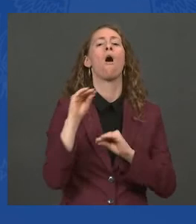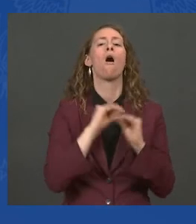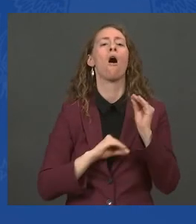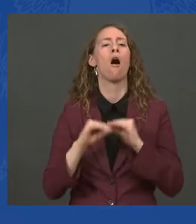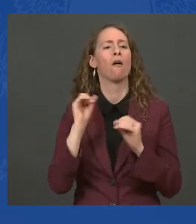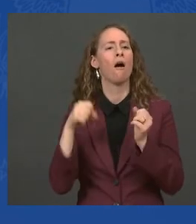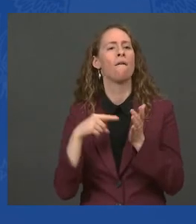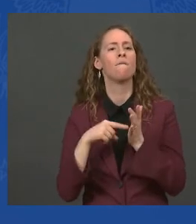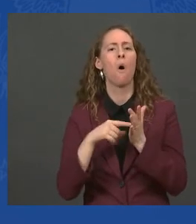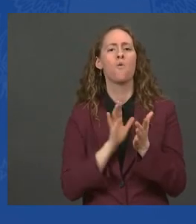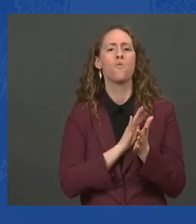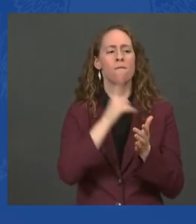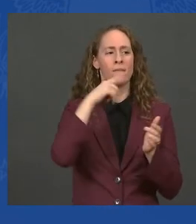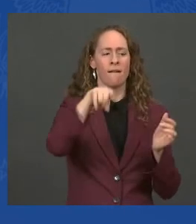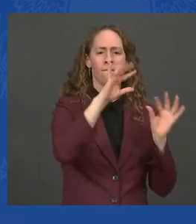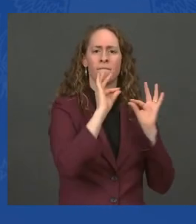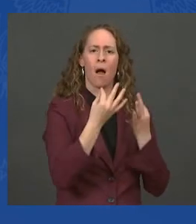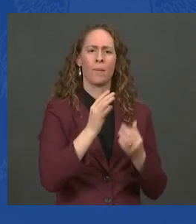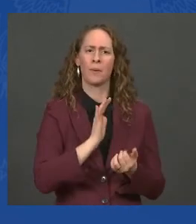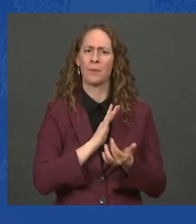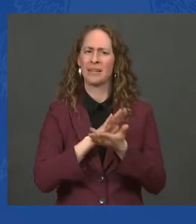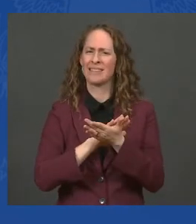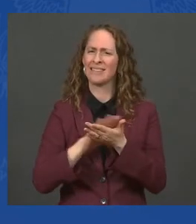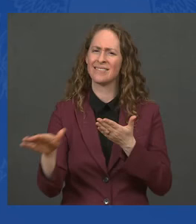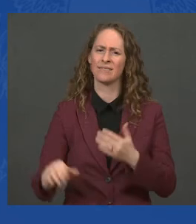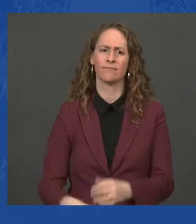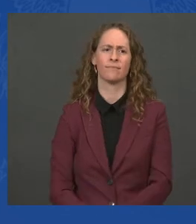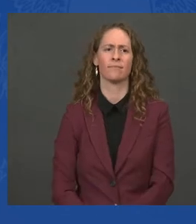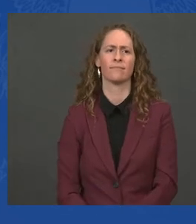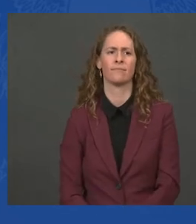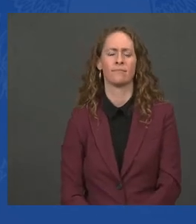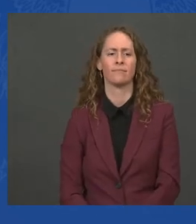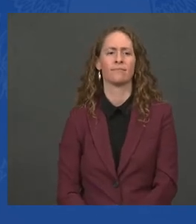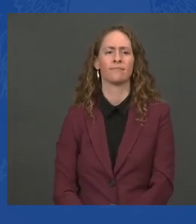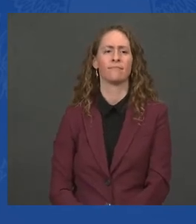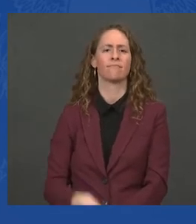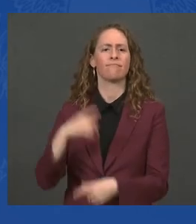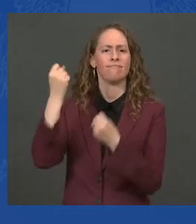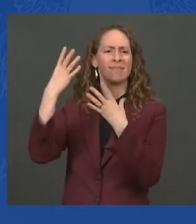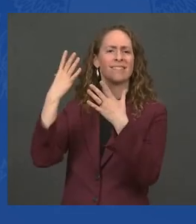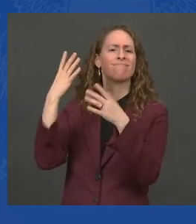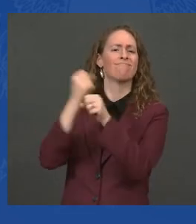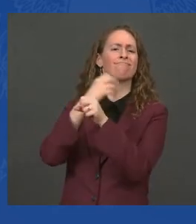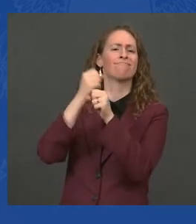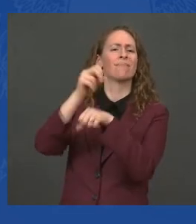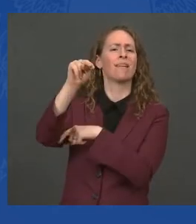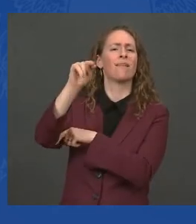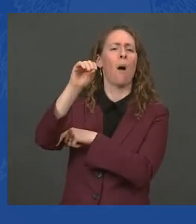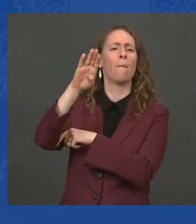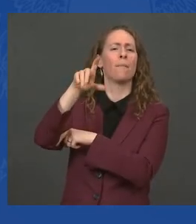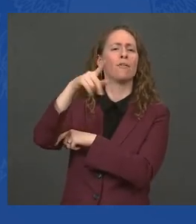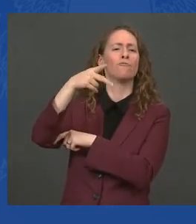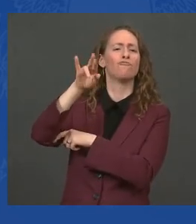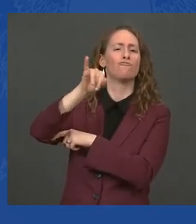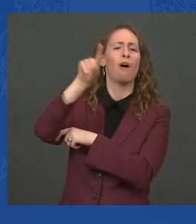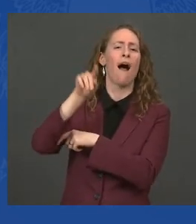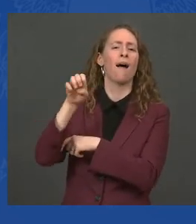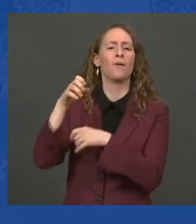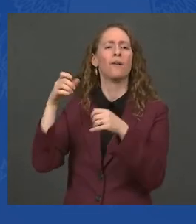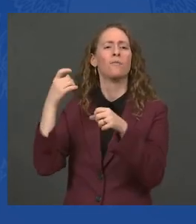winners in economics have written a letter to me affirming that this bill would reduce long-term inflationary pressures in the economy.